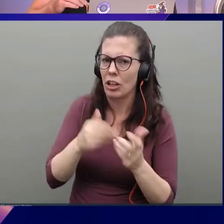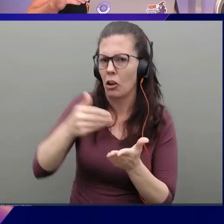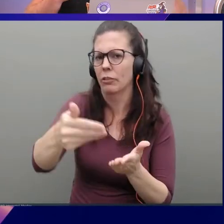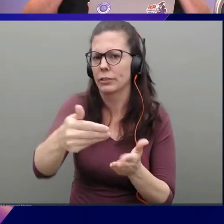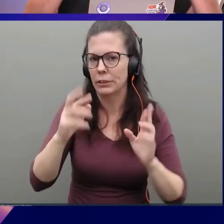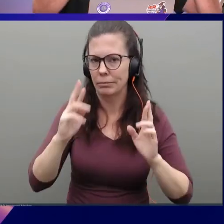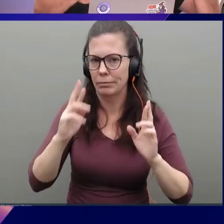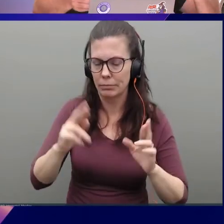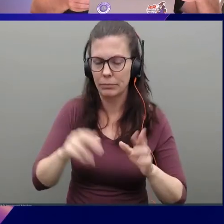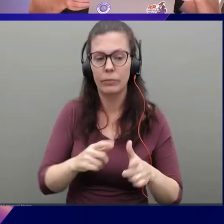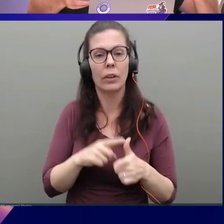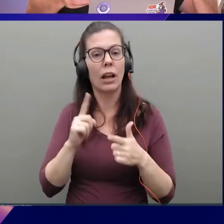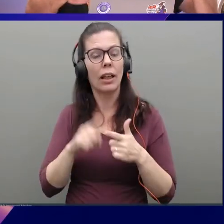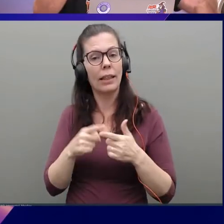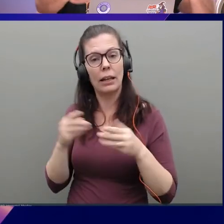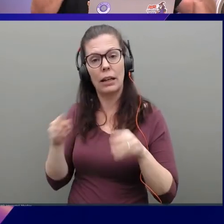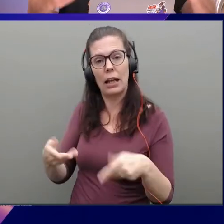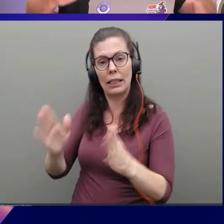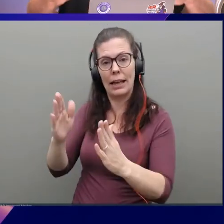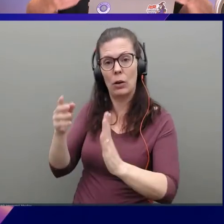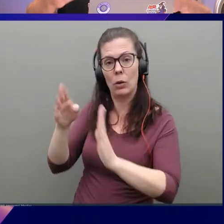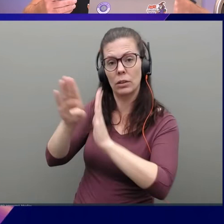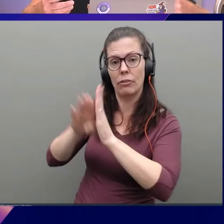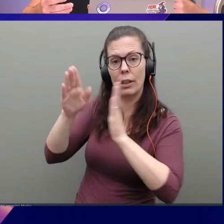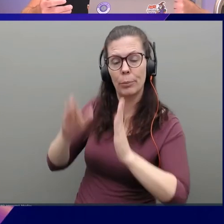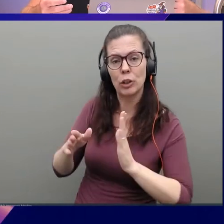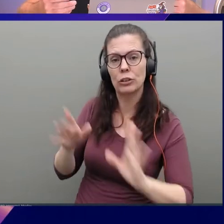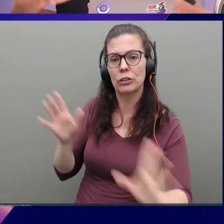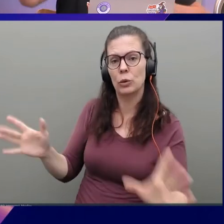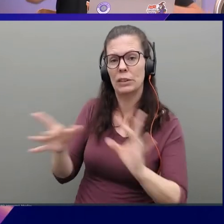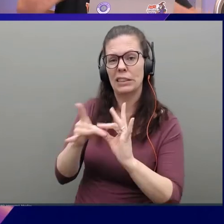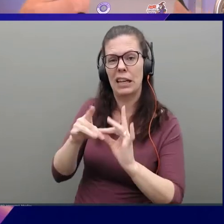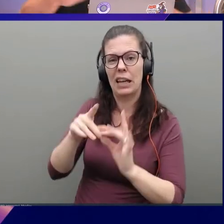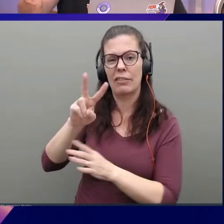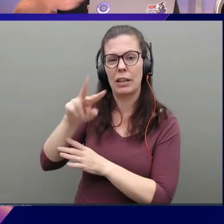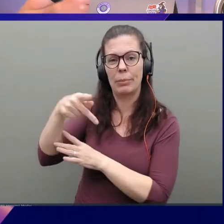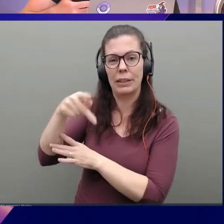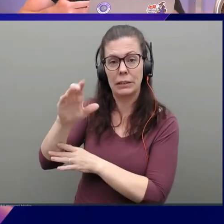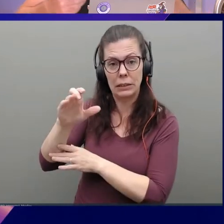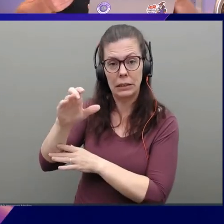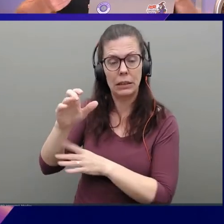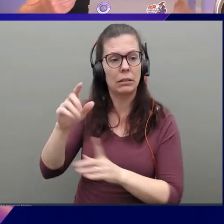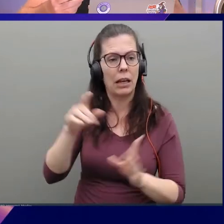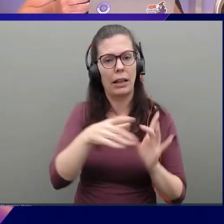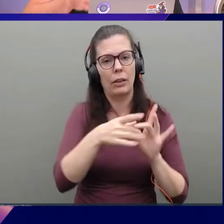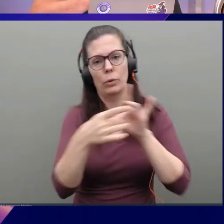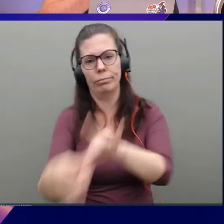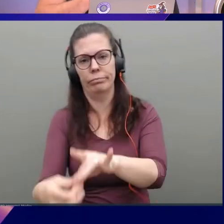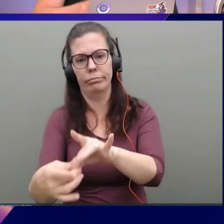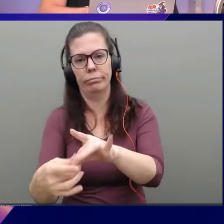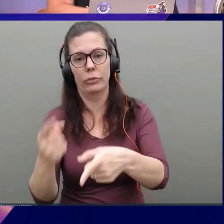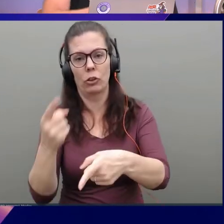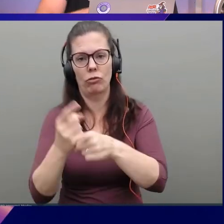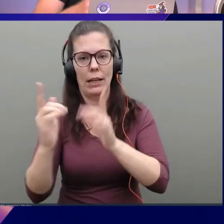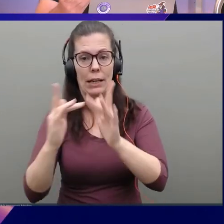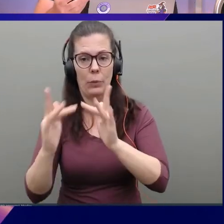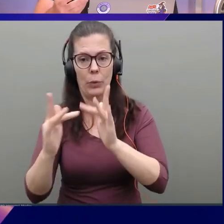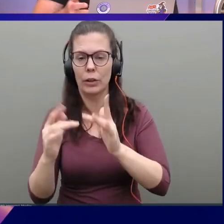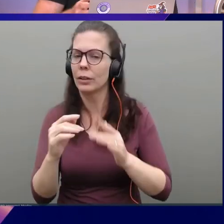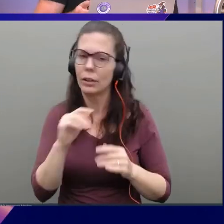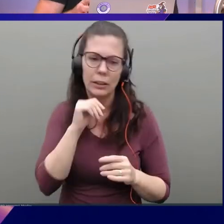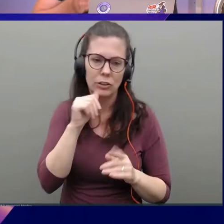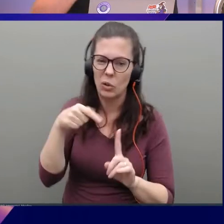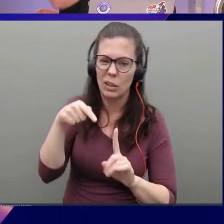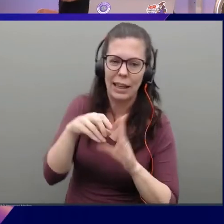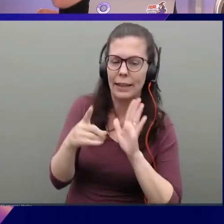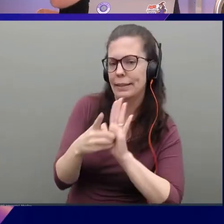I let my developers go tag their VPCs and it goes into the right network. And so I can, I don't have this in the demo, but you